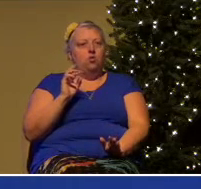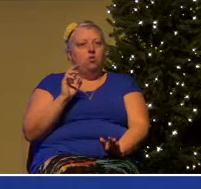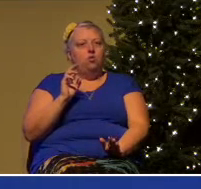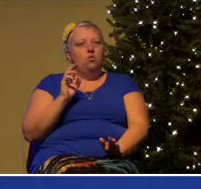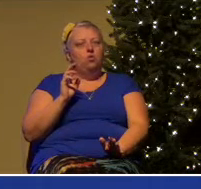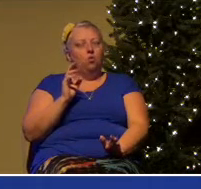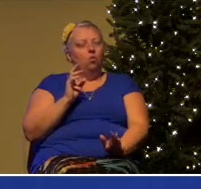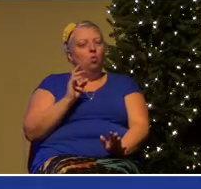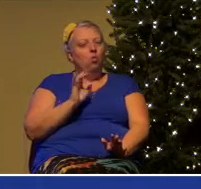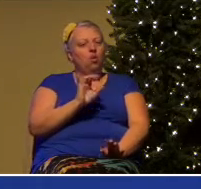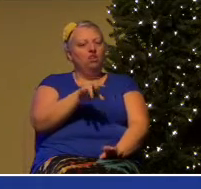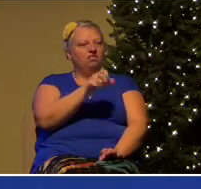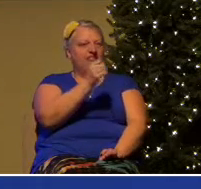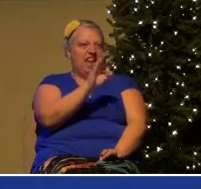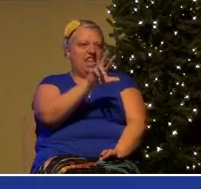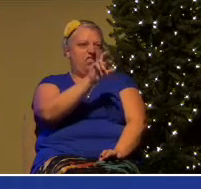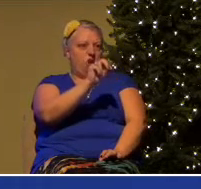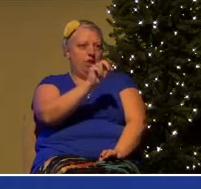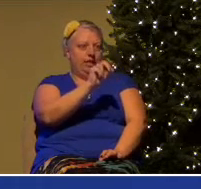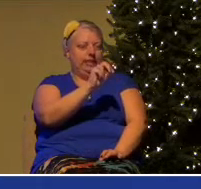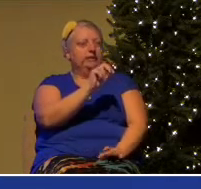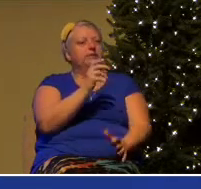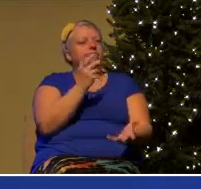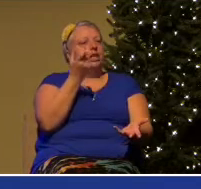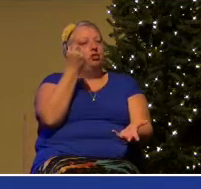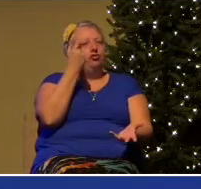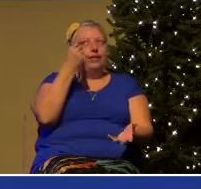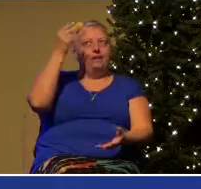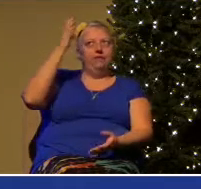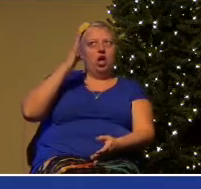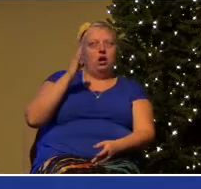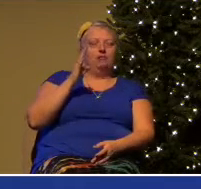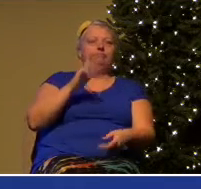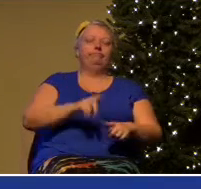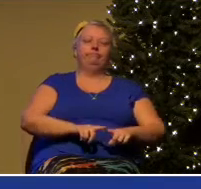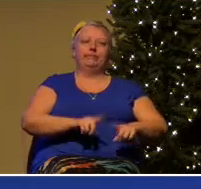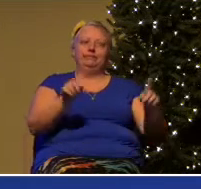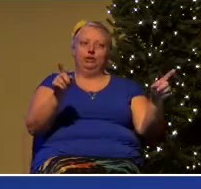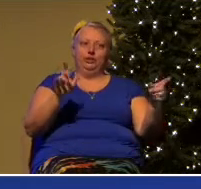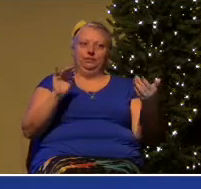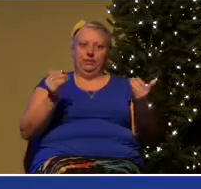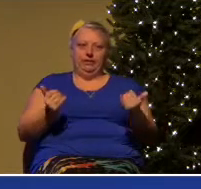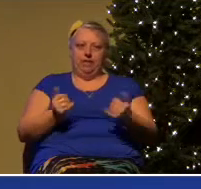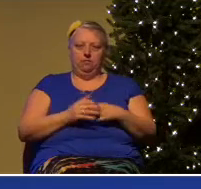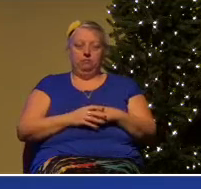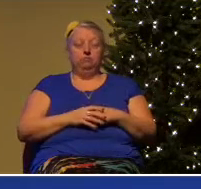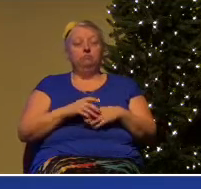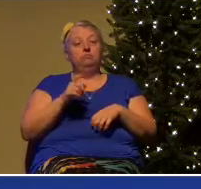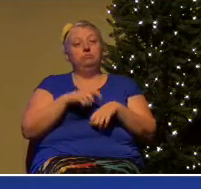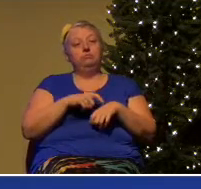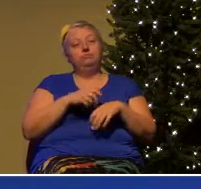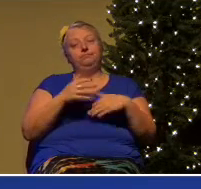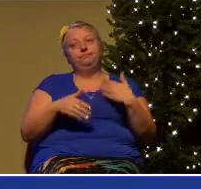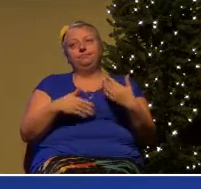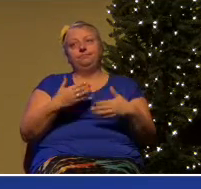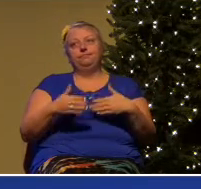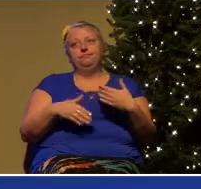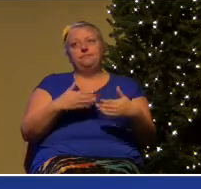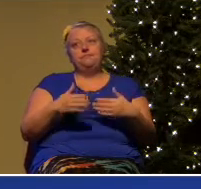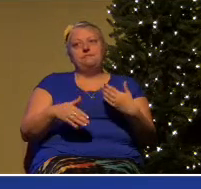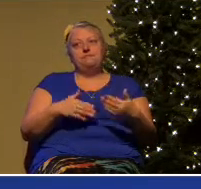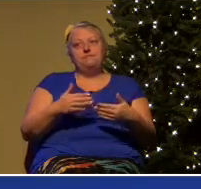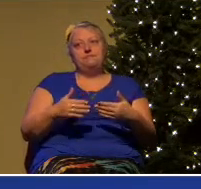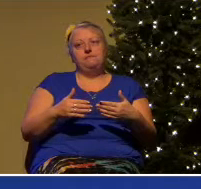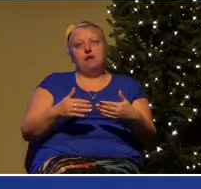very different. And so, as time went on, they changed it to the understanding of, or to